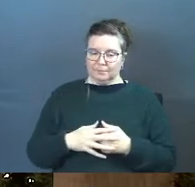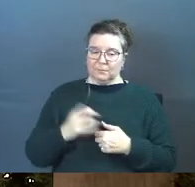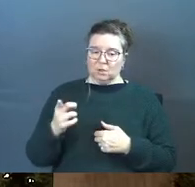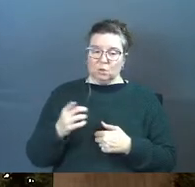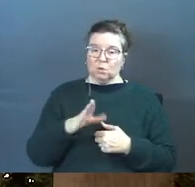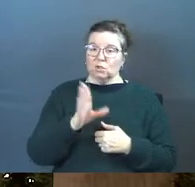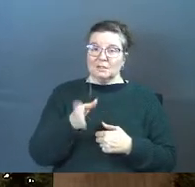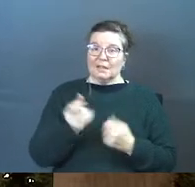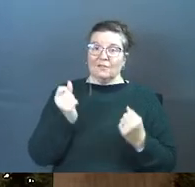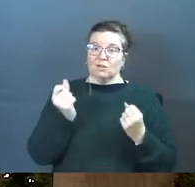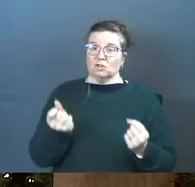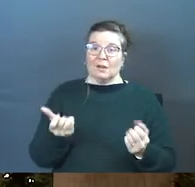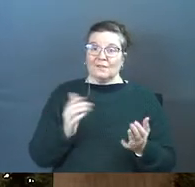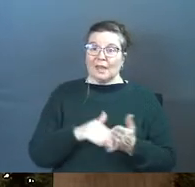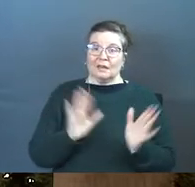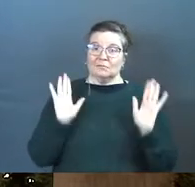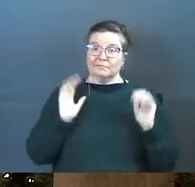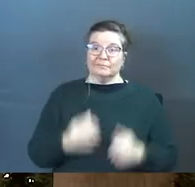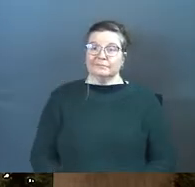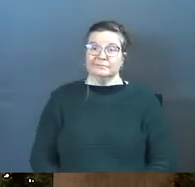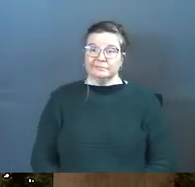You just never drive again.